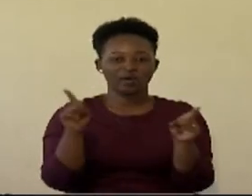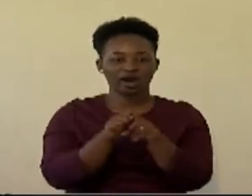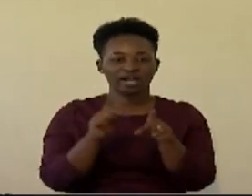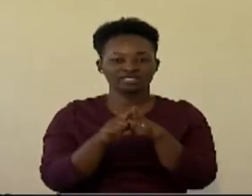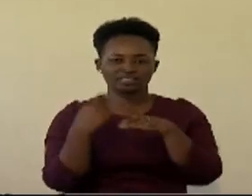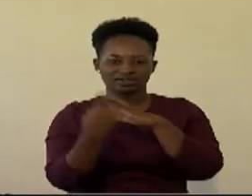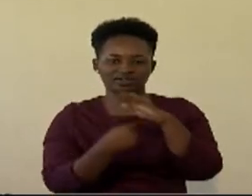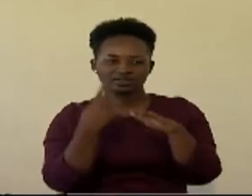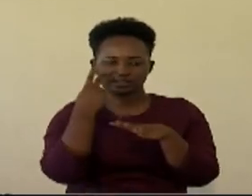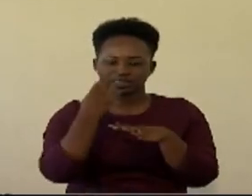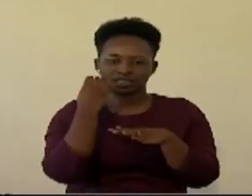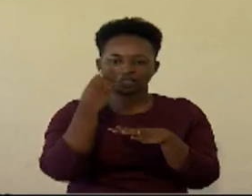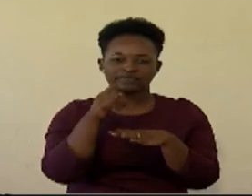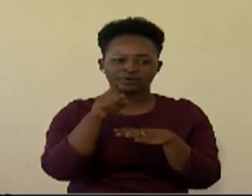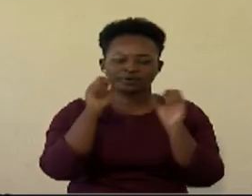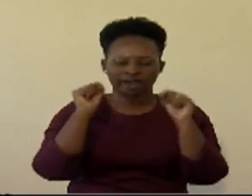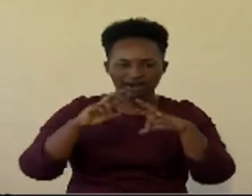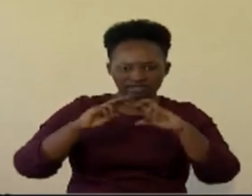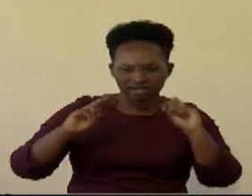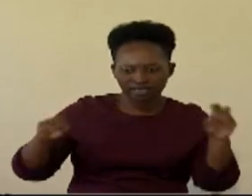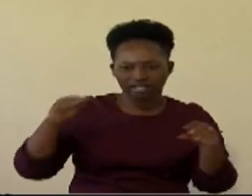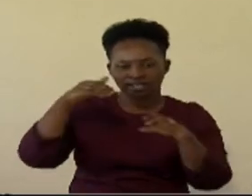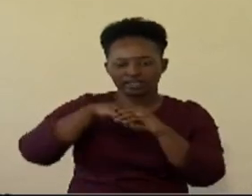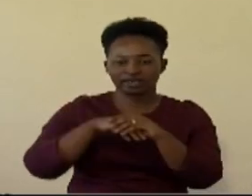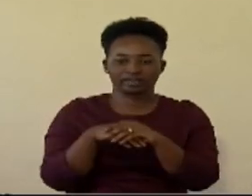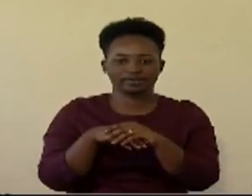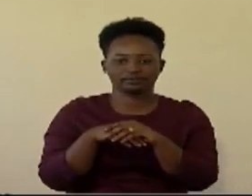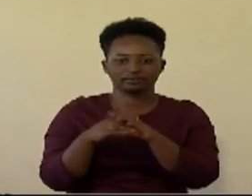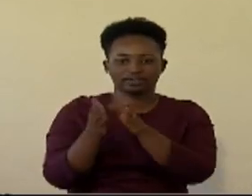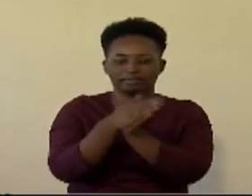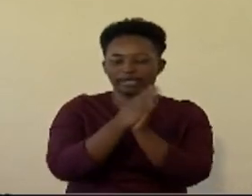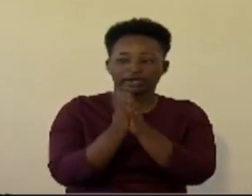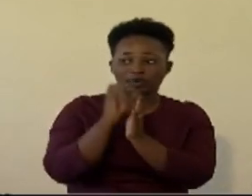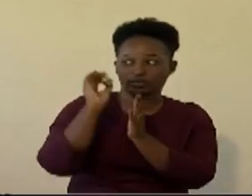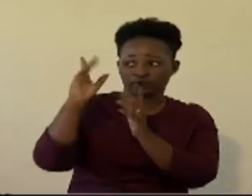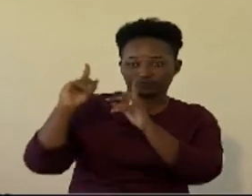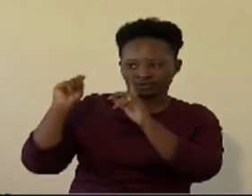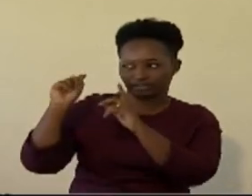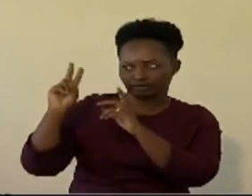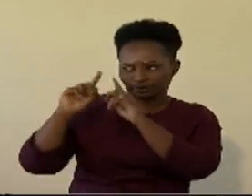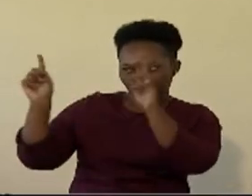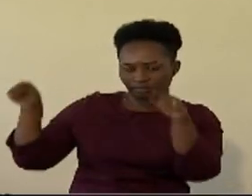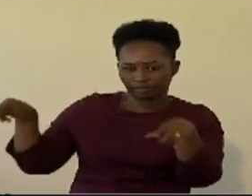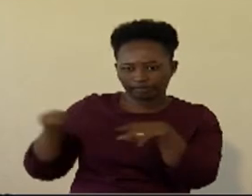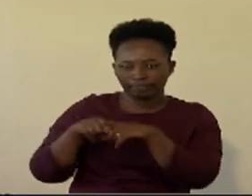we looked at, if you can check in the background of the slide, we have